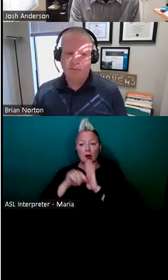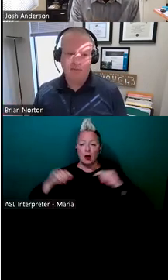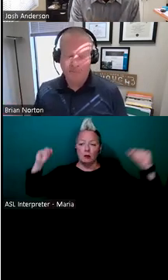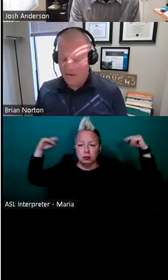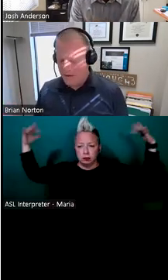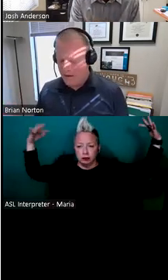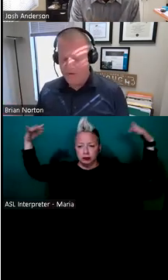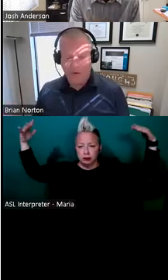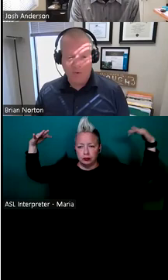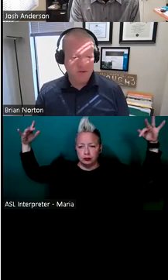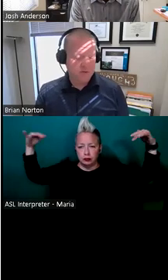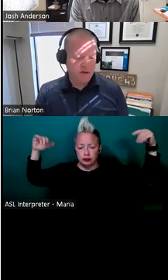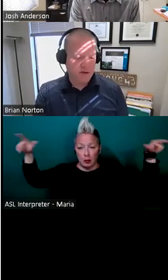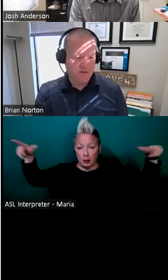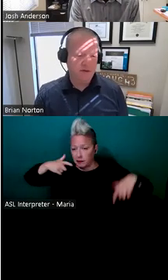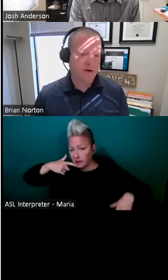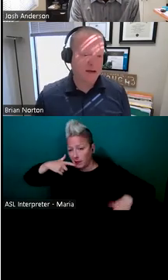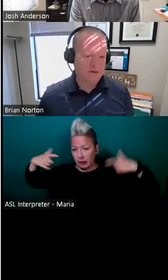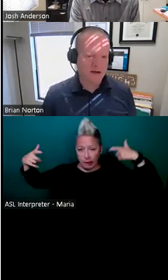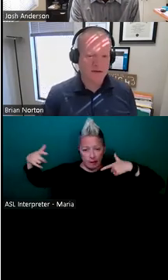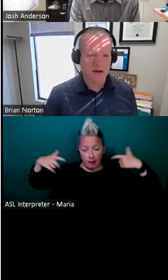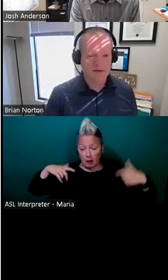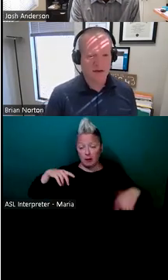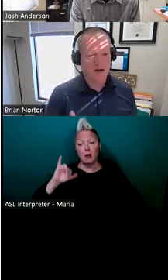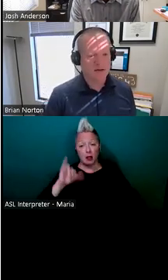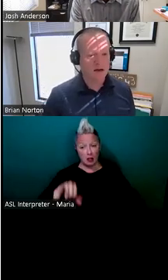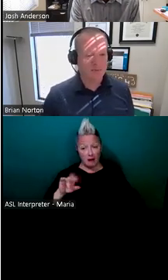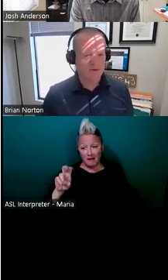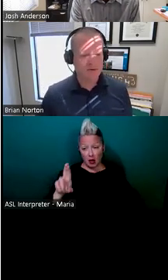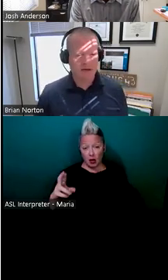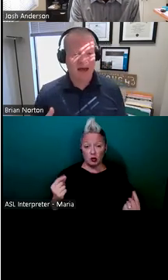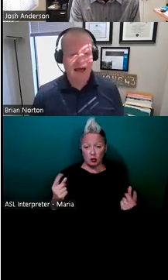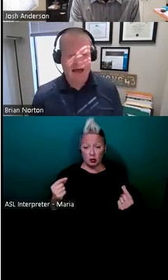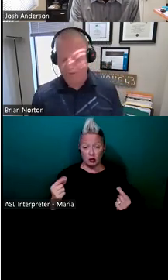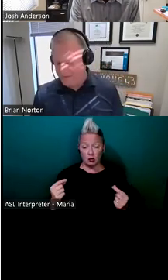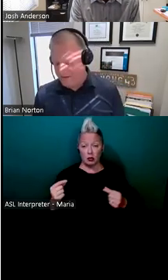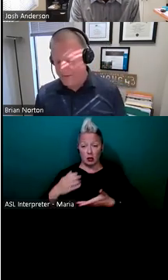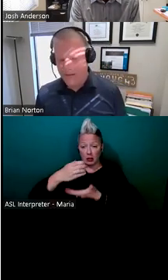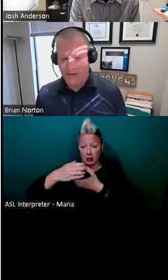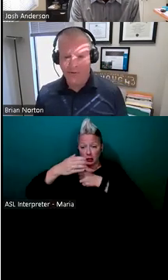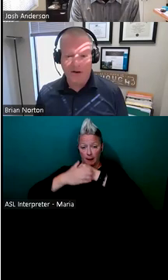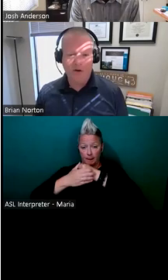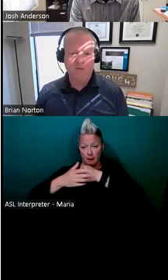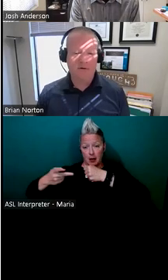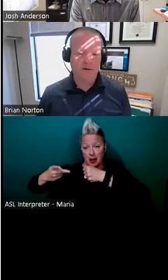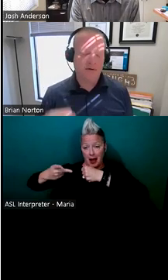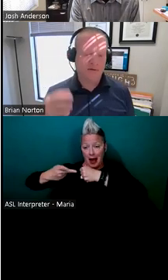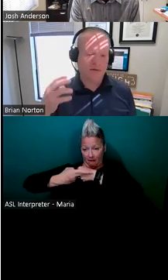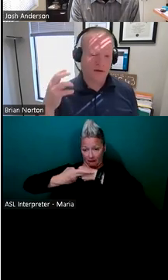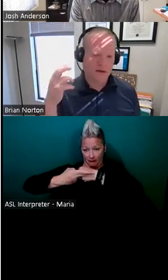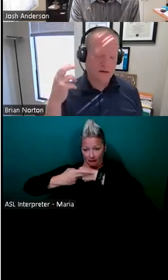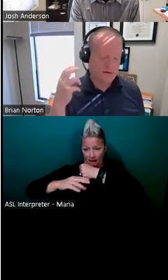environment. Um, and so what this particular VR counselor had done is they cut the cup koozie in half and then they put it over